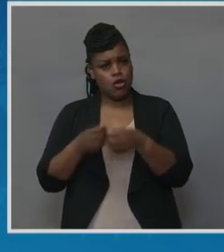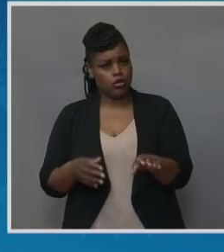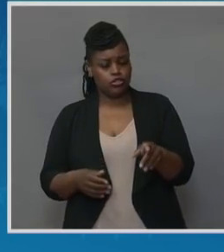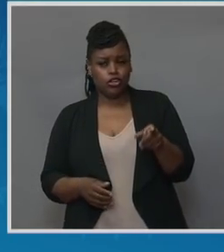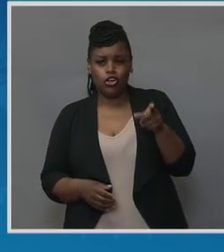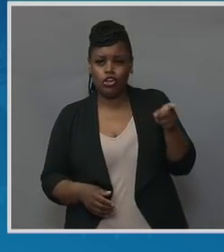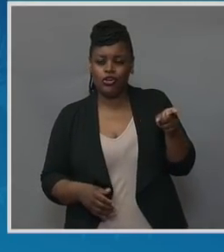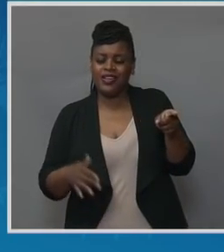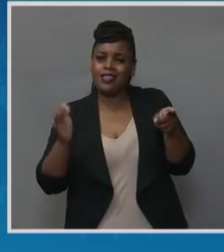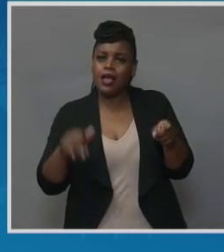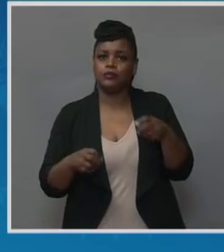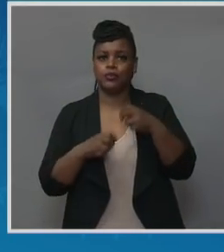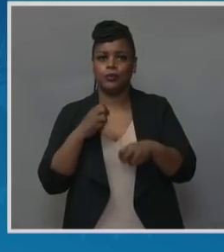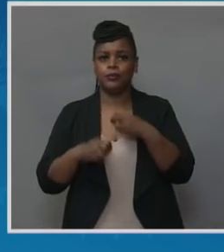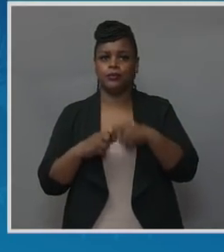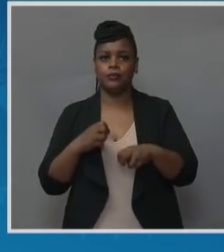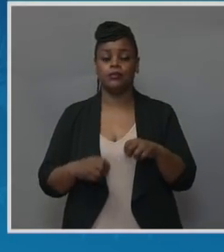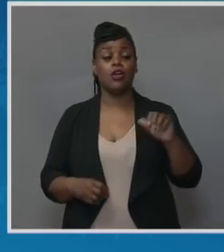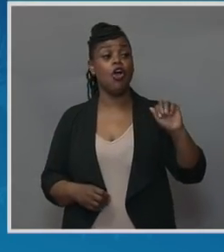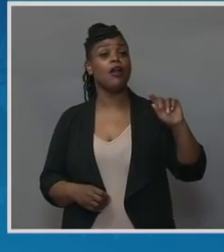Arika was called to serve